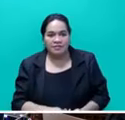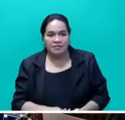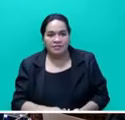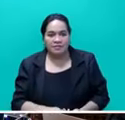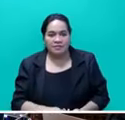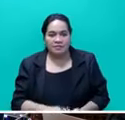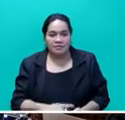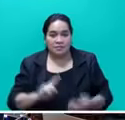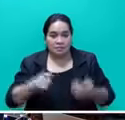Move on to the fifth.